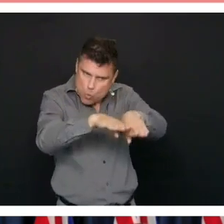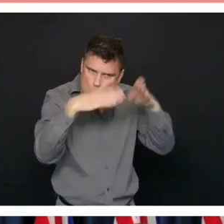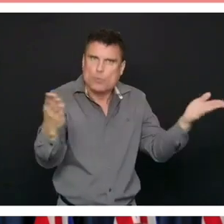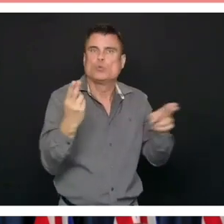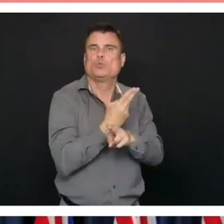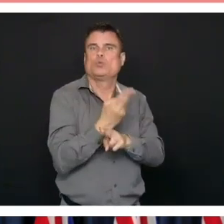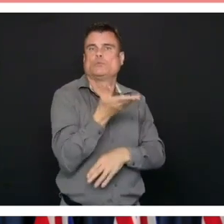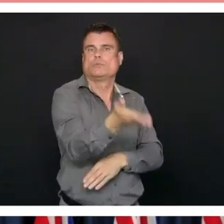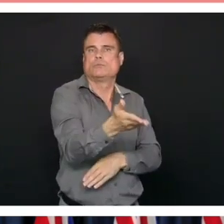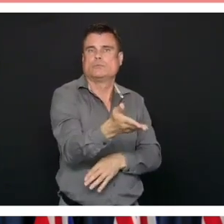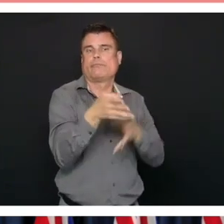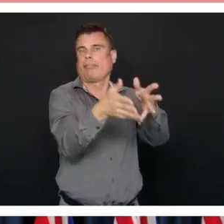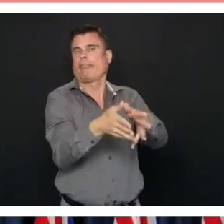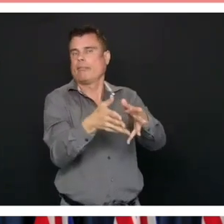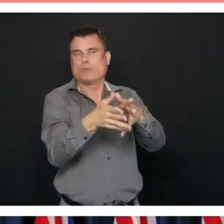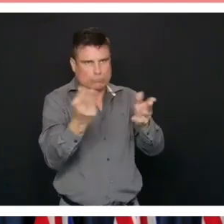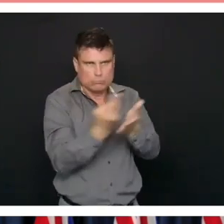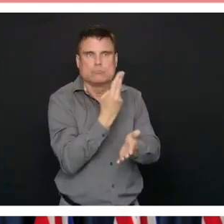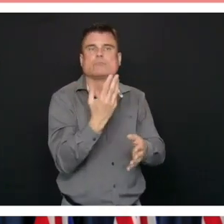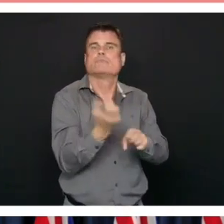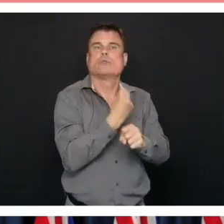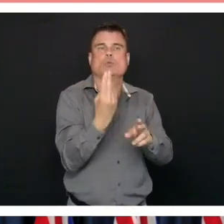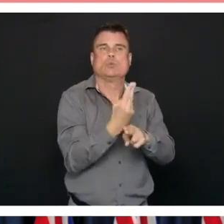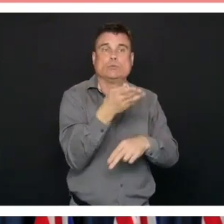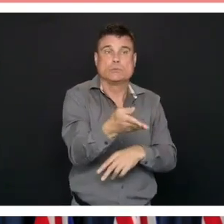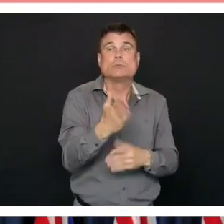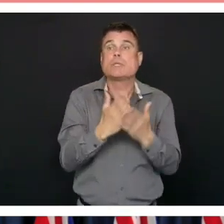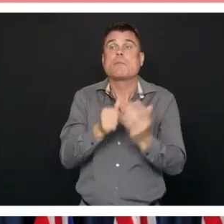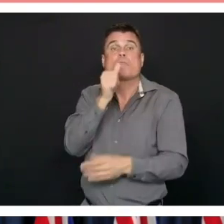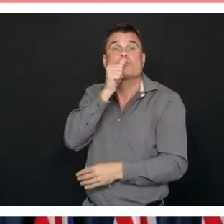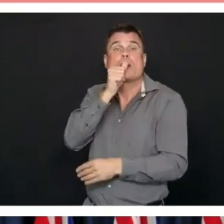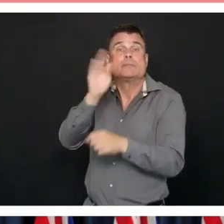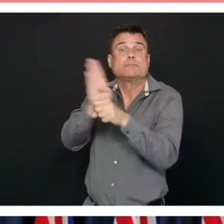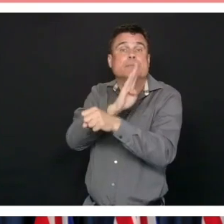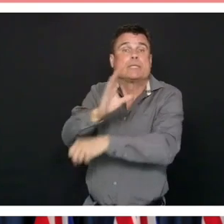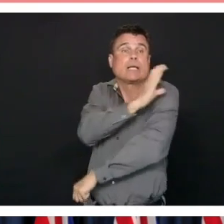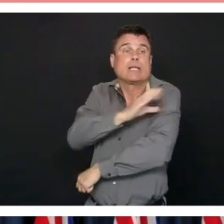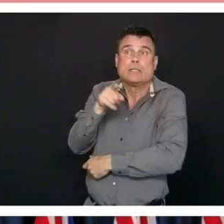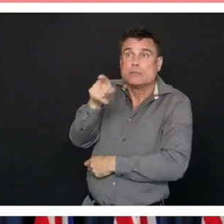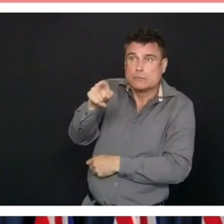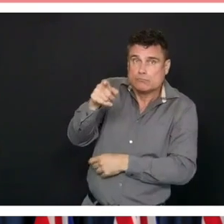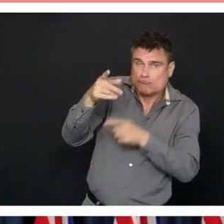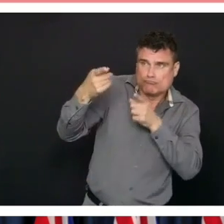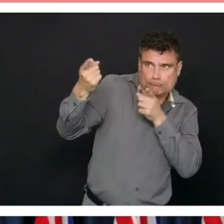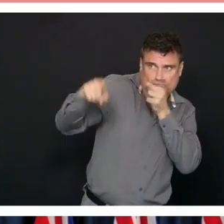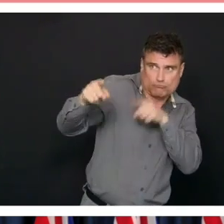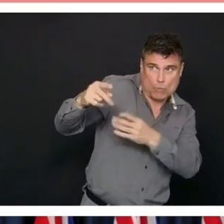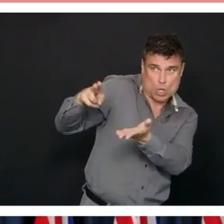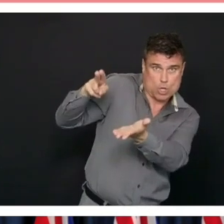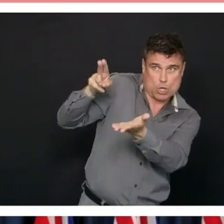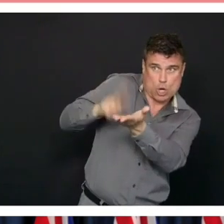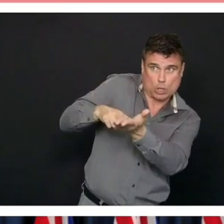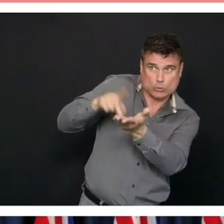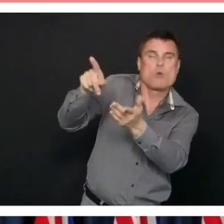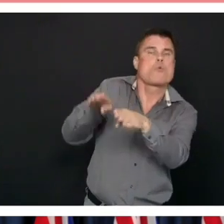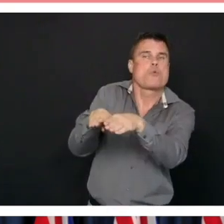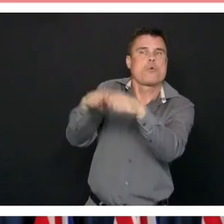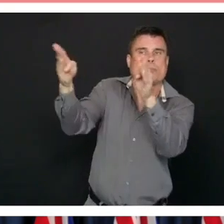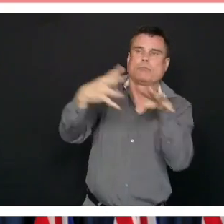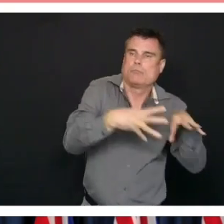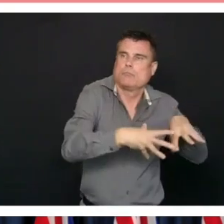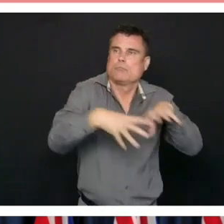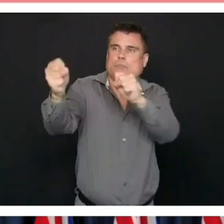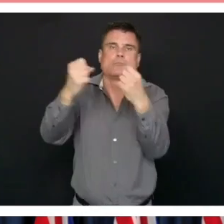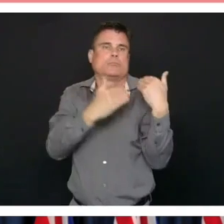in the months and years to come. That includes in the area of anesthesia and surgeons and other support staff and